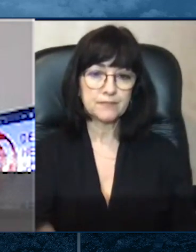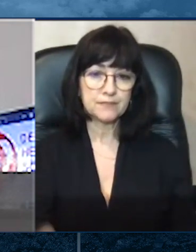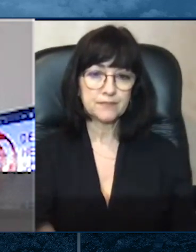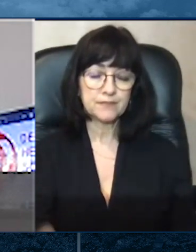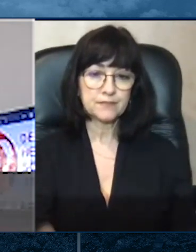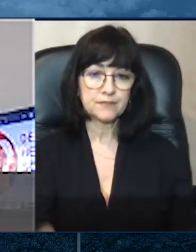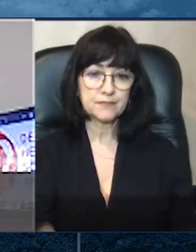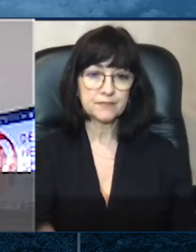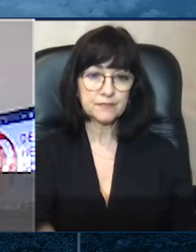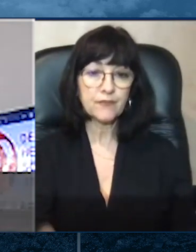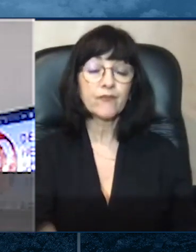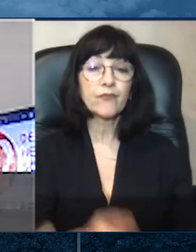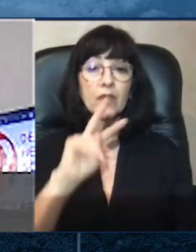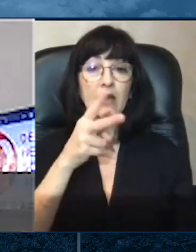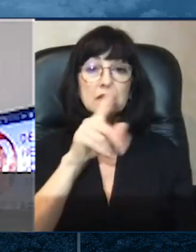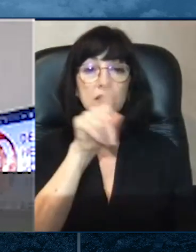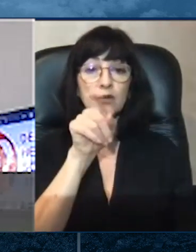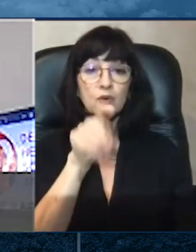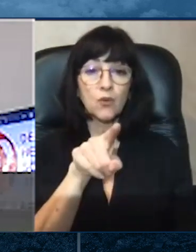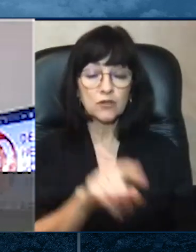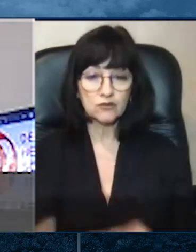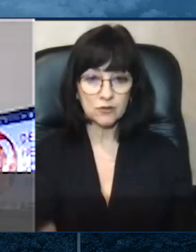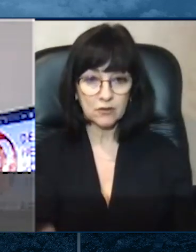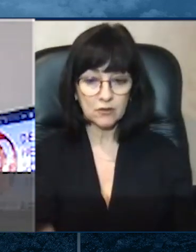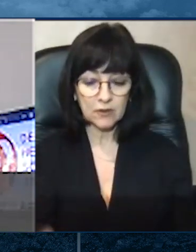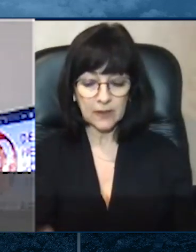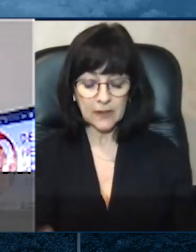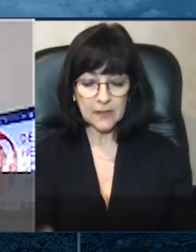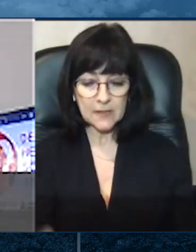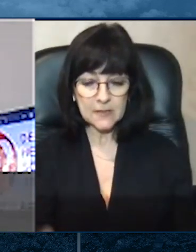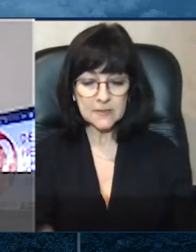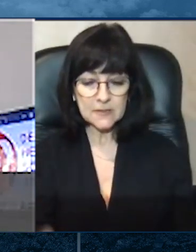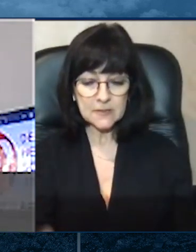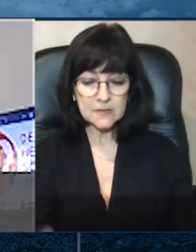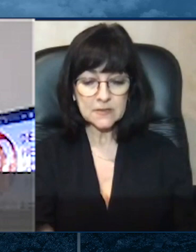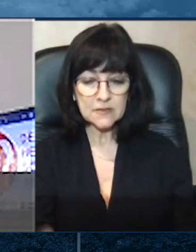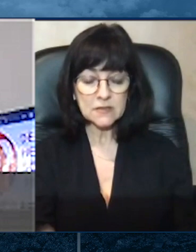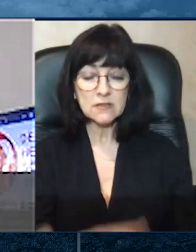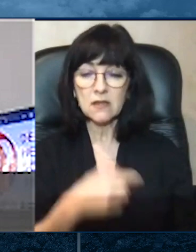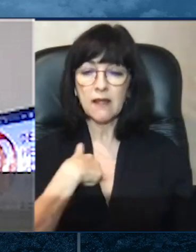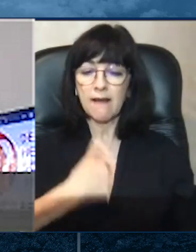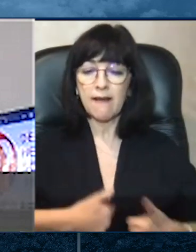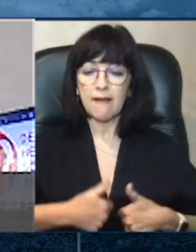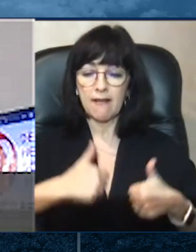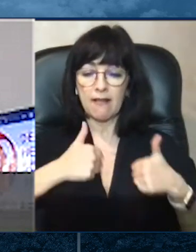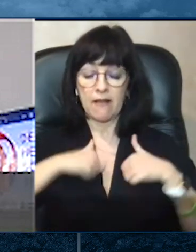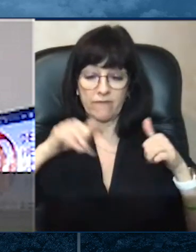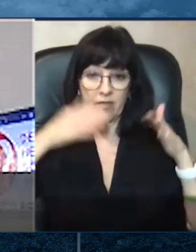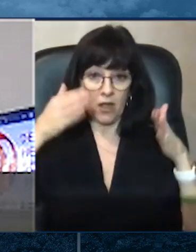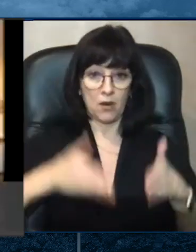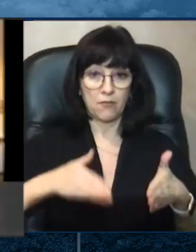Yo vivo en el condado de Sussex. Donde podría recibir ayudas si estoy enfermo?